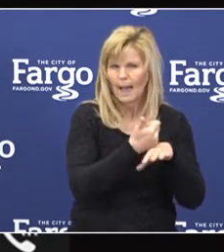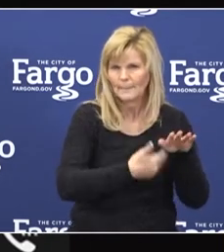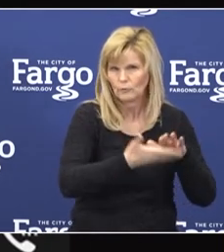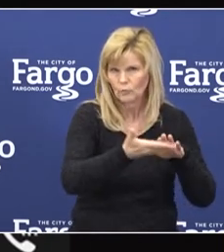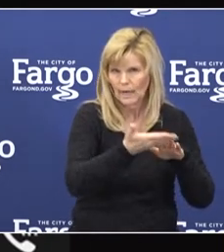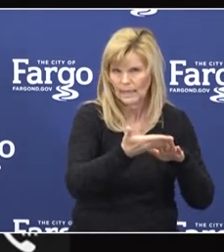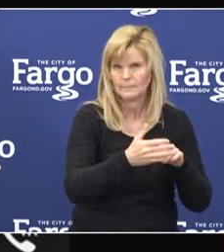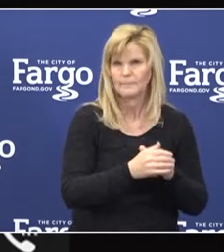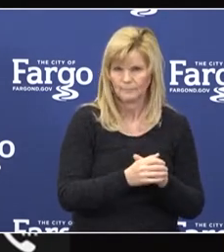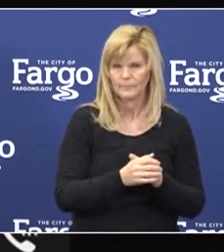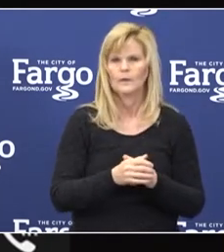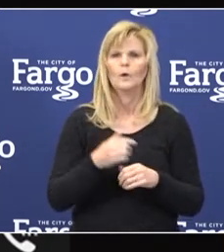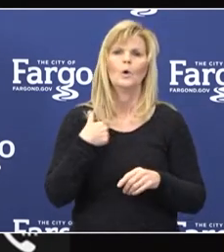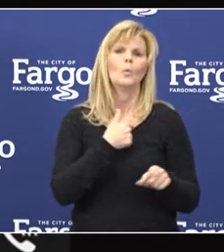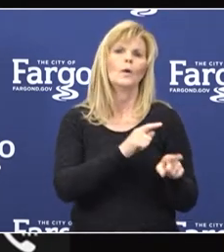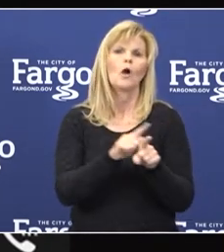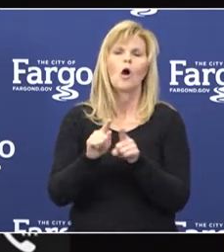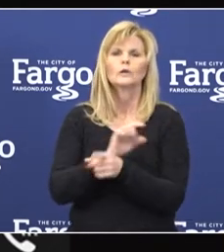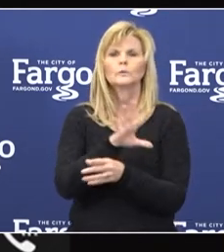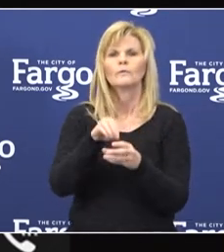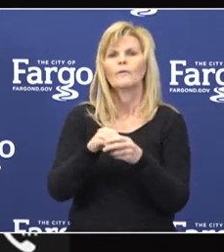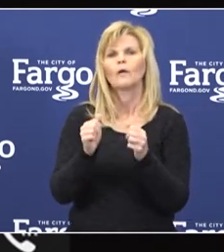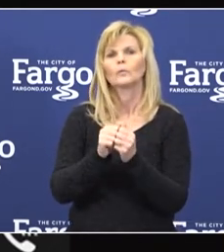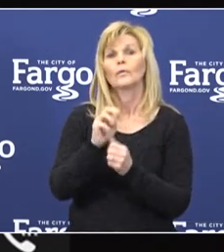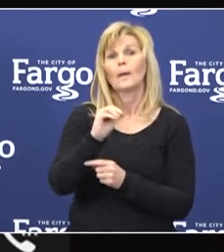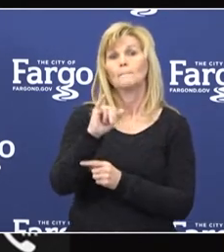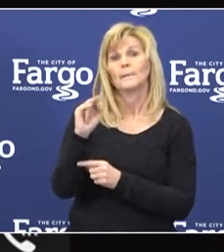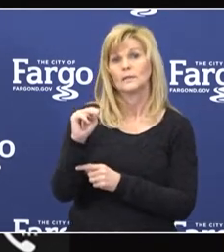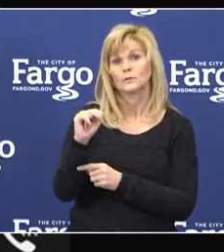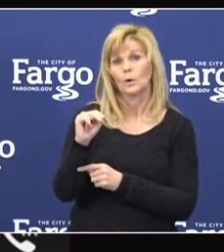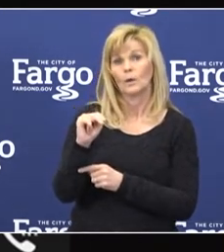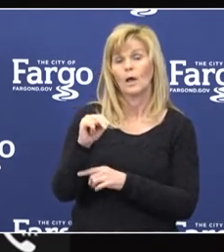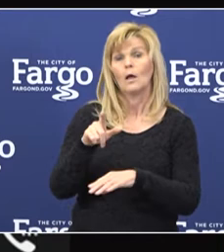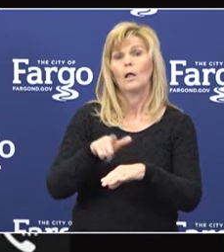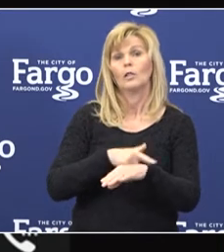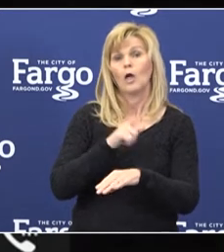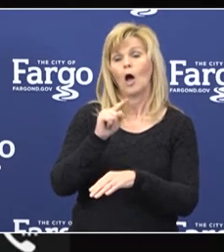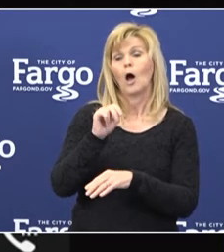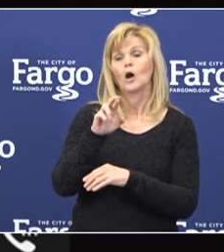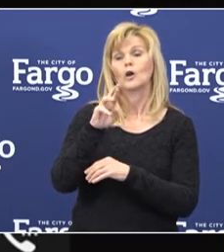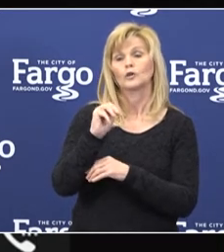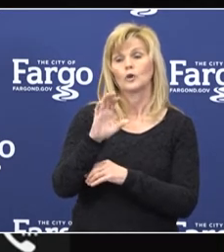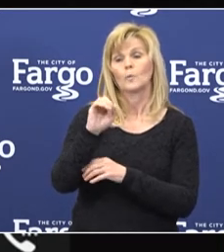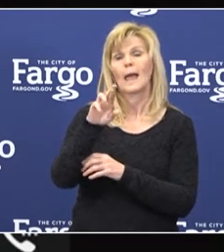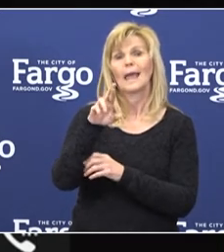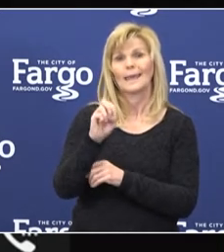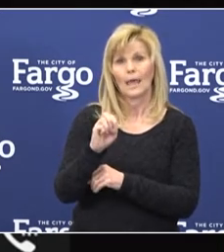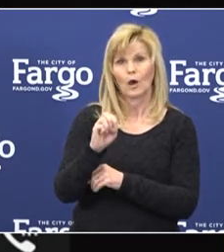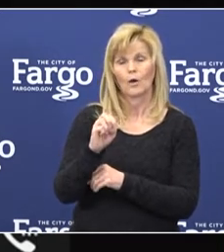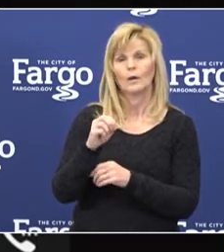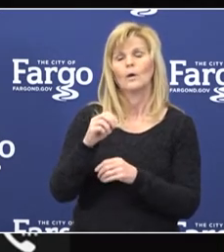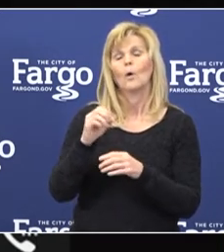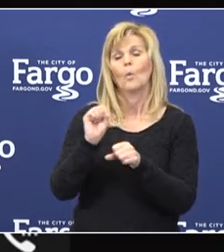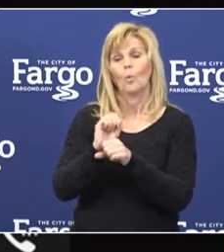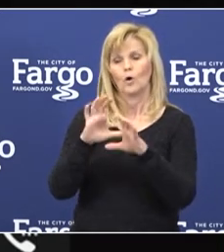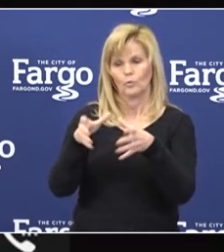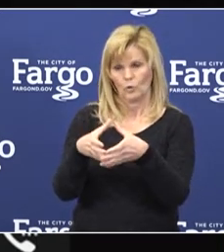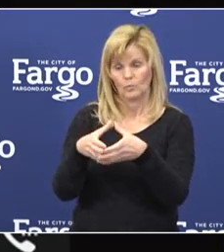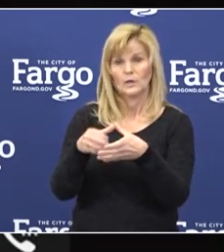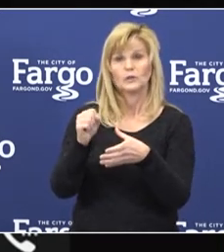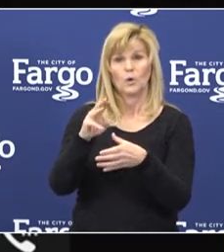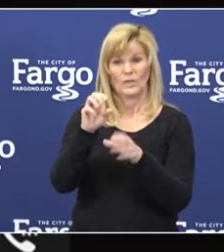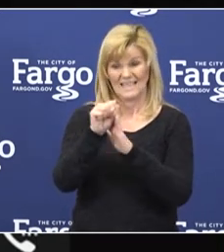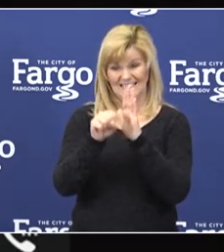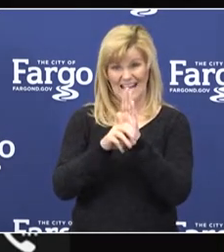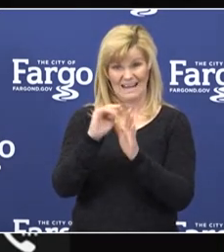We are also involved with the Minnesota Long-Term Care Work Group. So it's a number of counties across the state